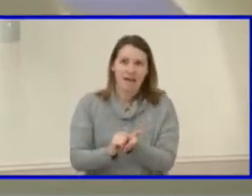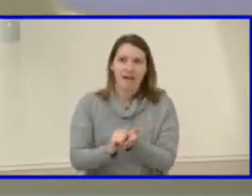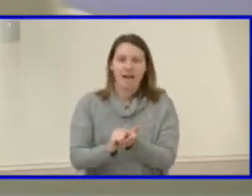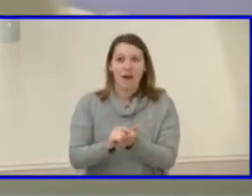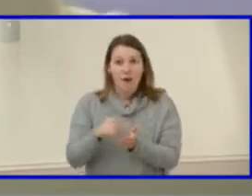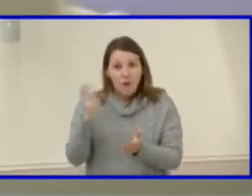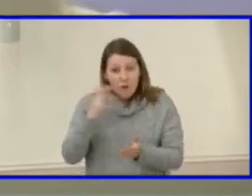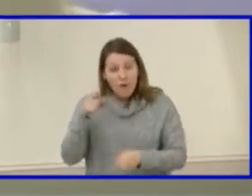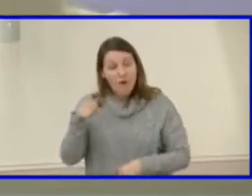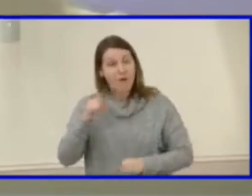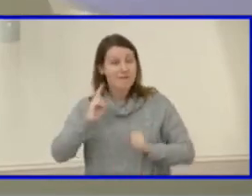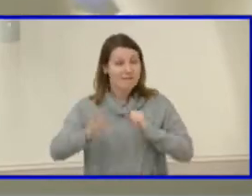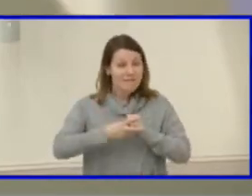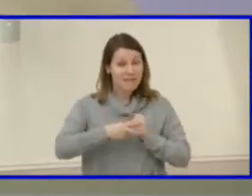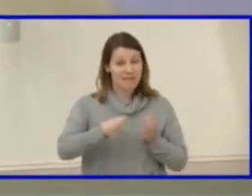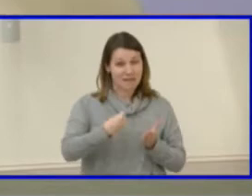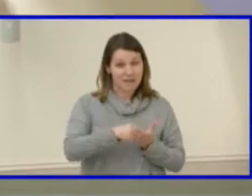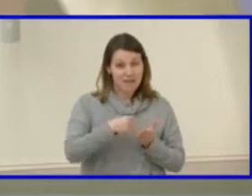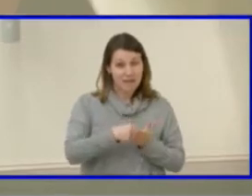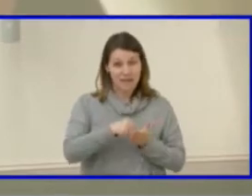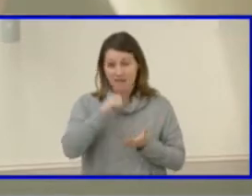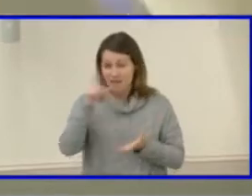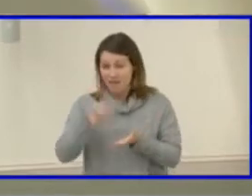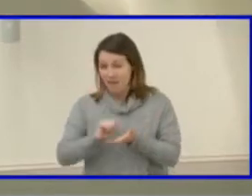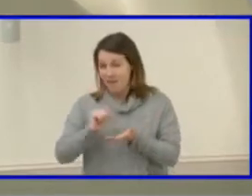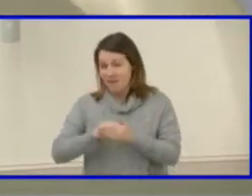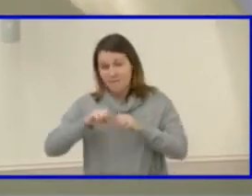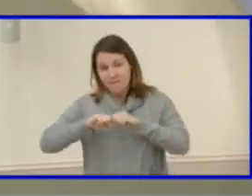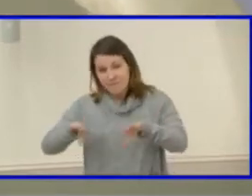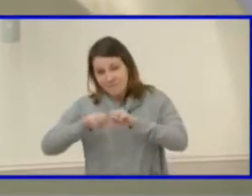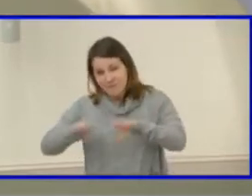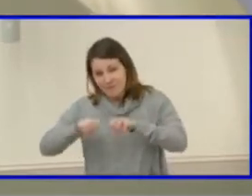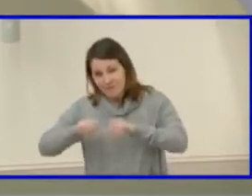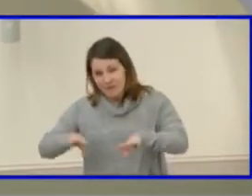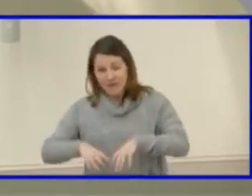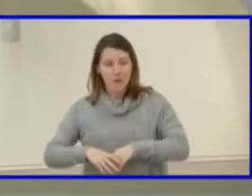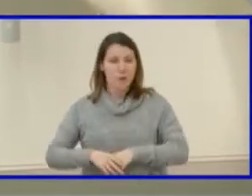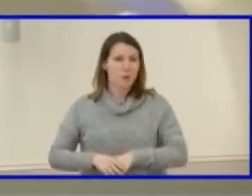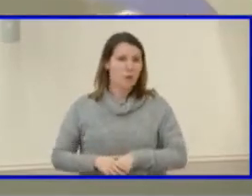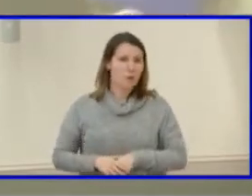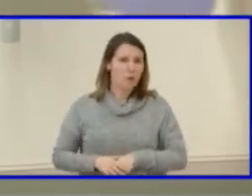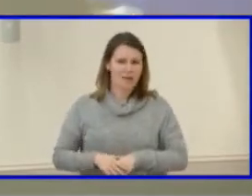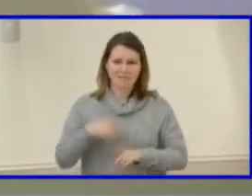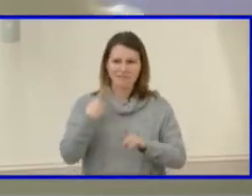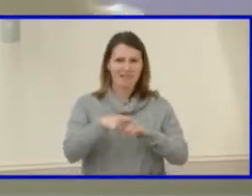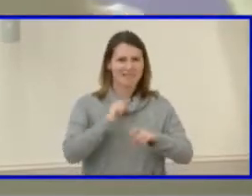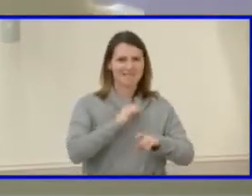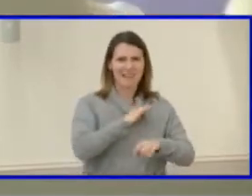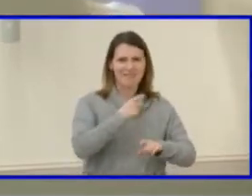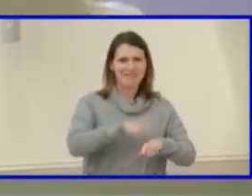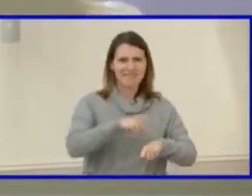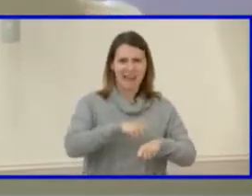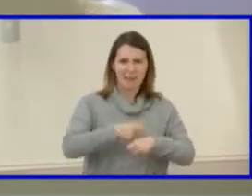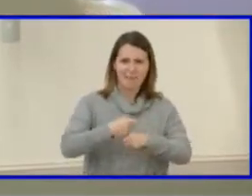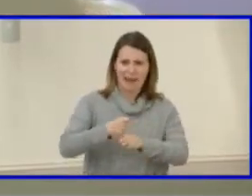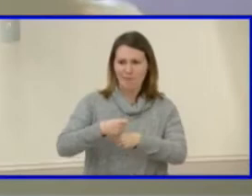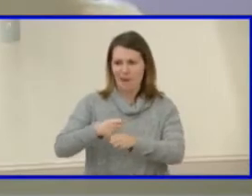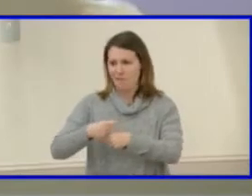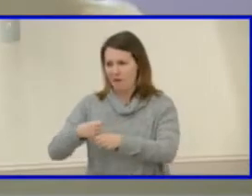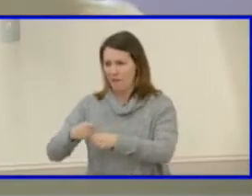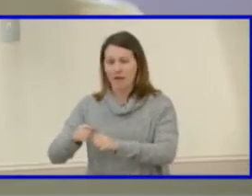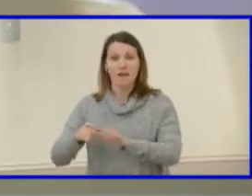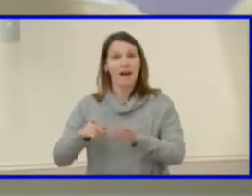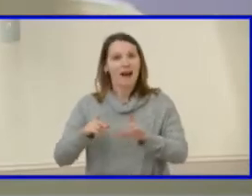savings of, I know this is taking a tremendous amount of staff time, but being able to update this